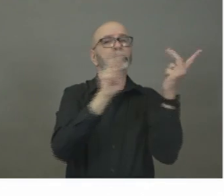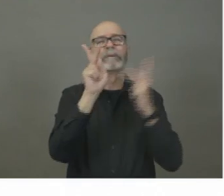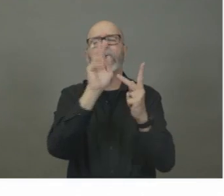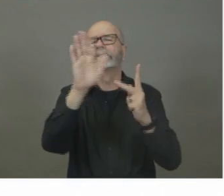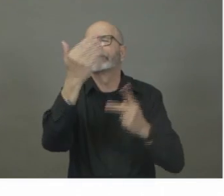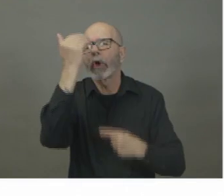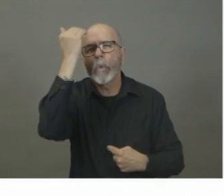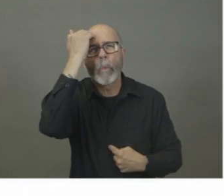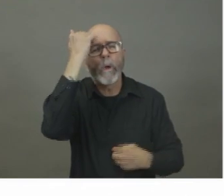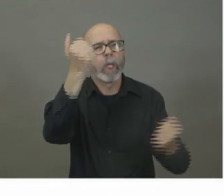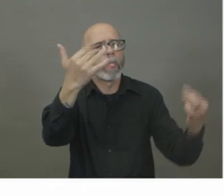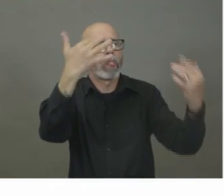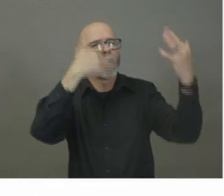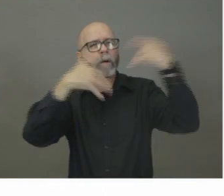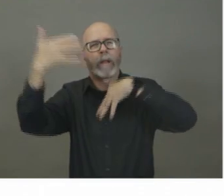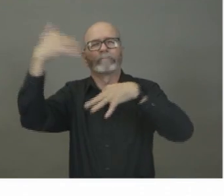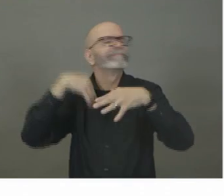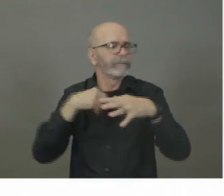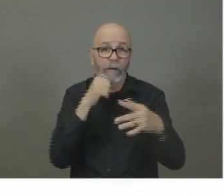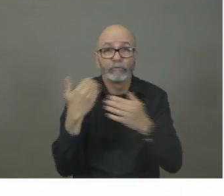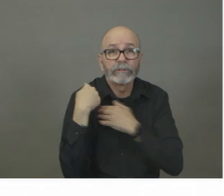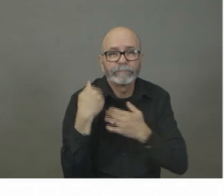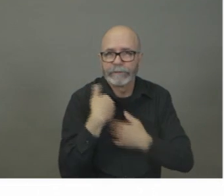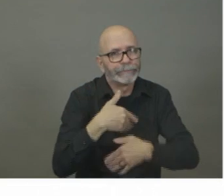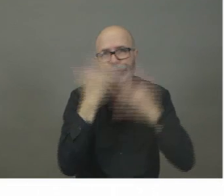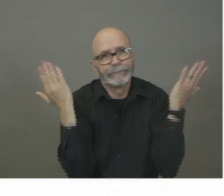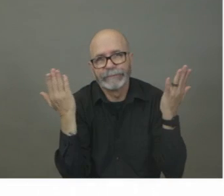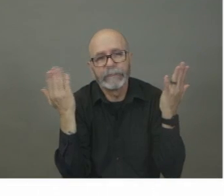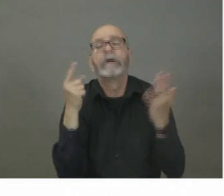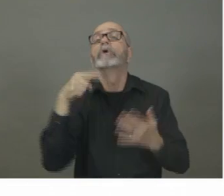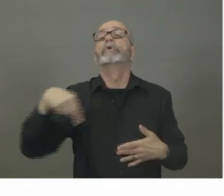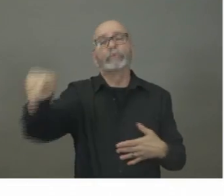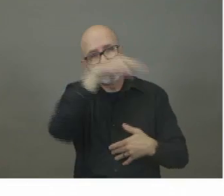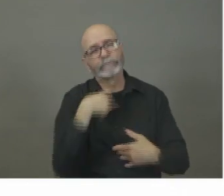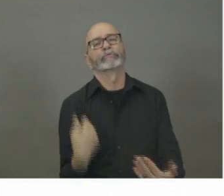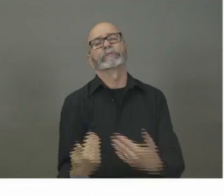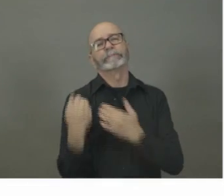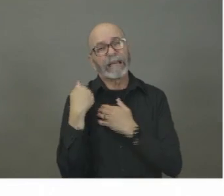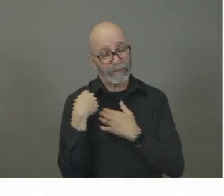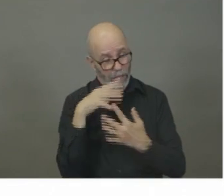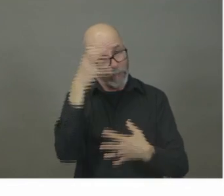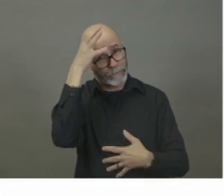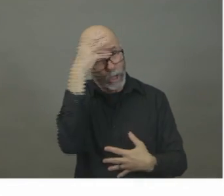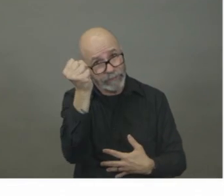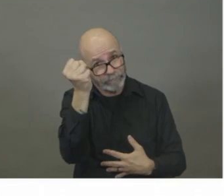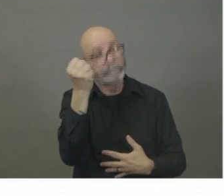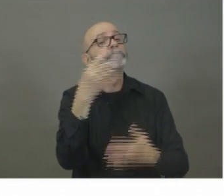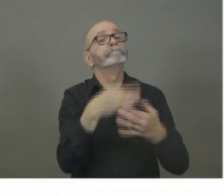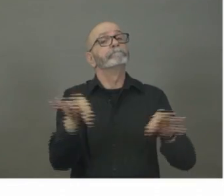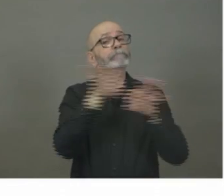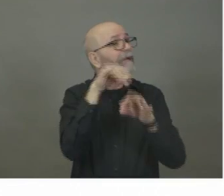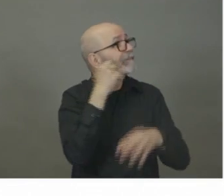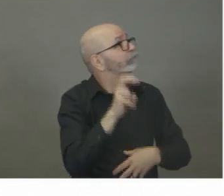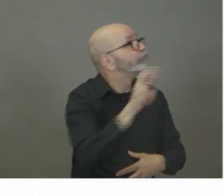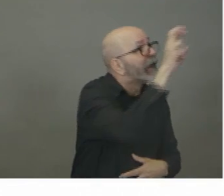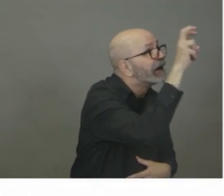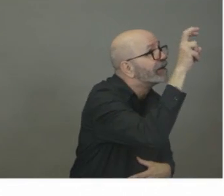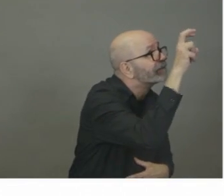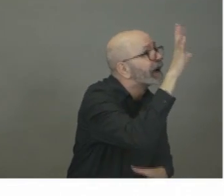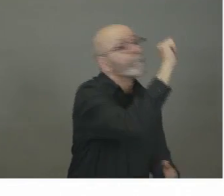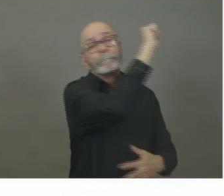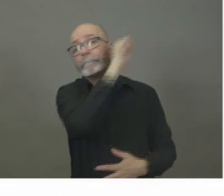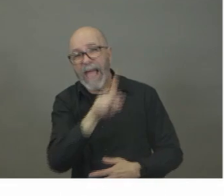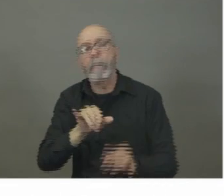have a responsibility for one another. And if it's critical for you to venture into that travel, then you need to show us the courtesy when you come